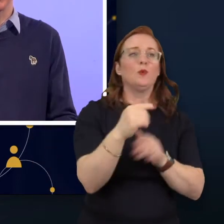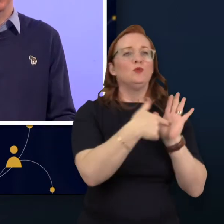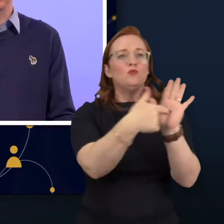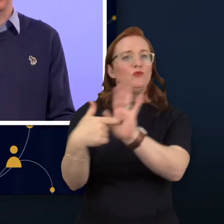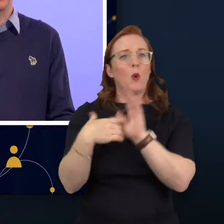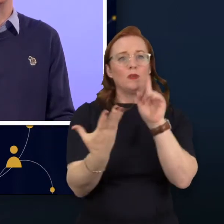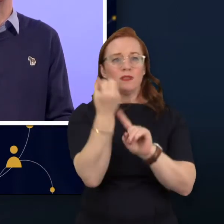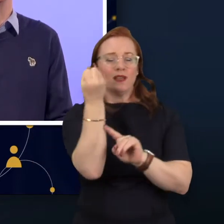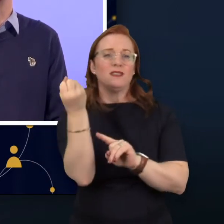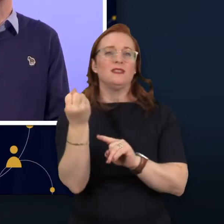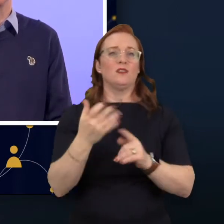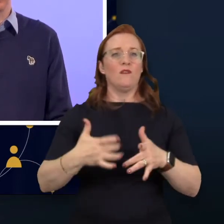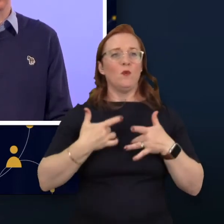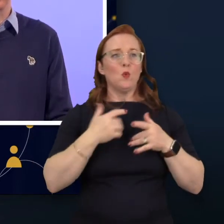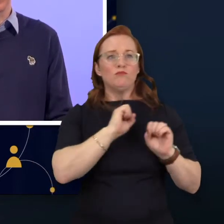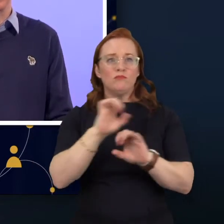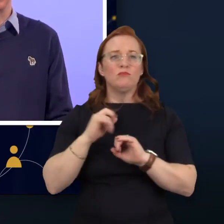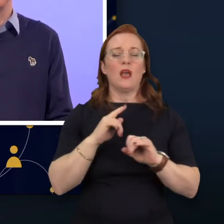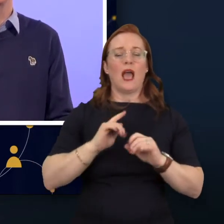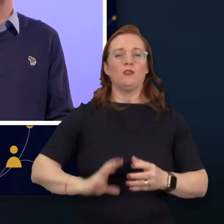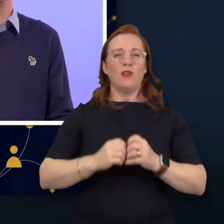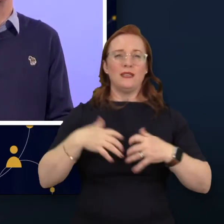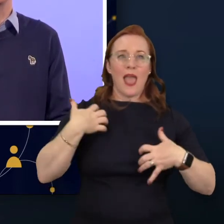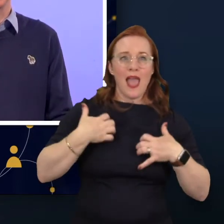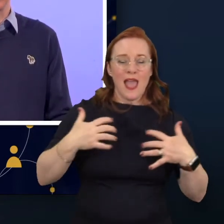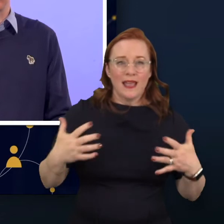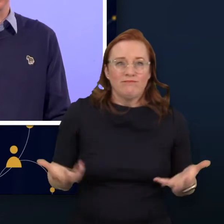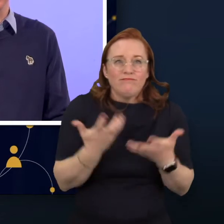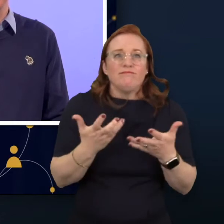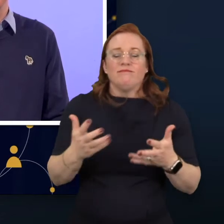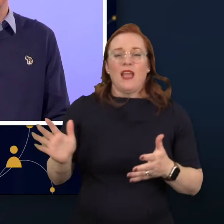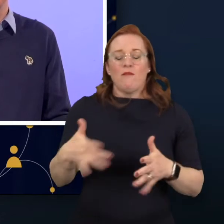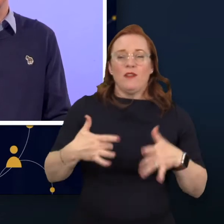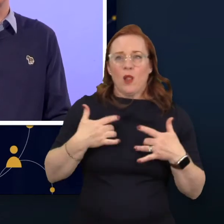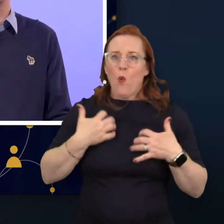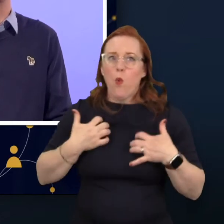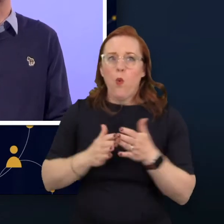views and create energy around the value that neurodiversity brings.